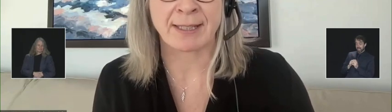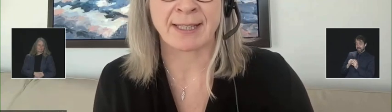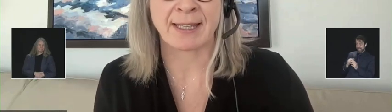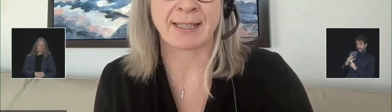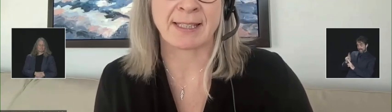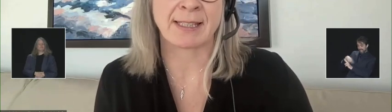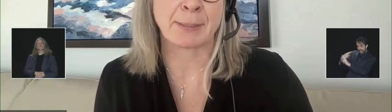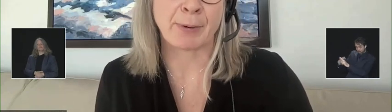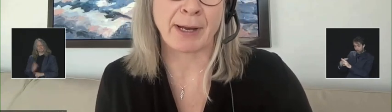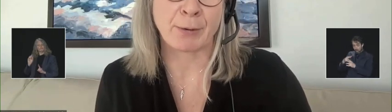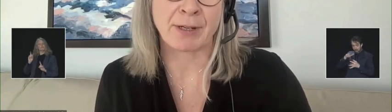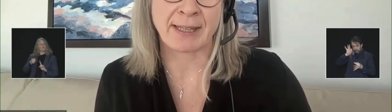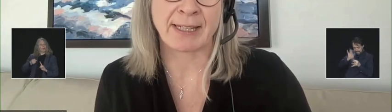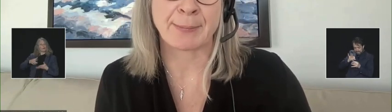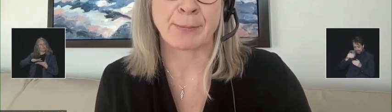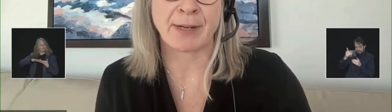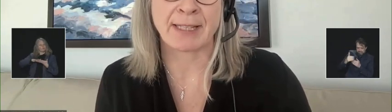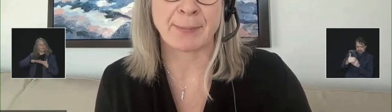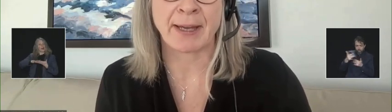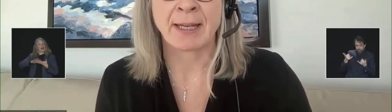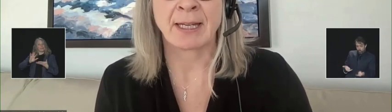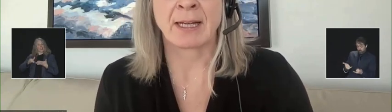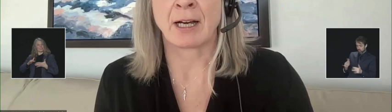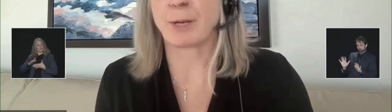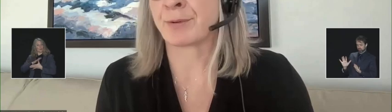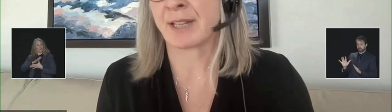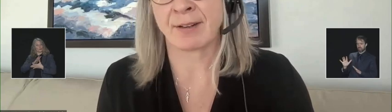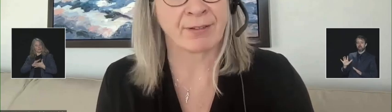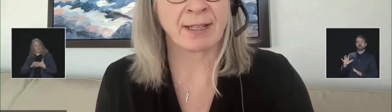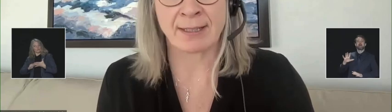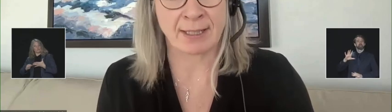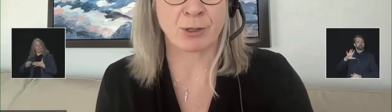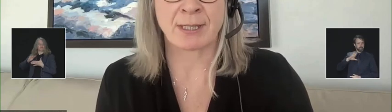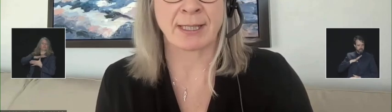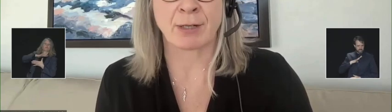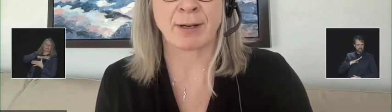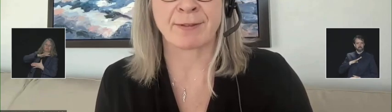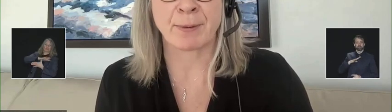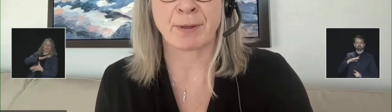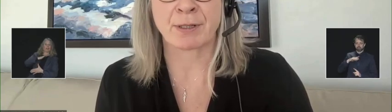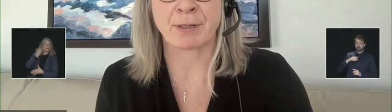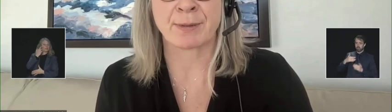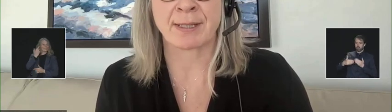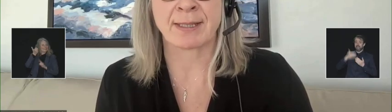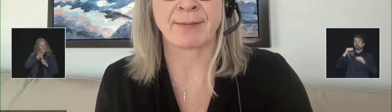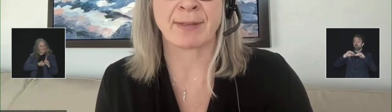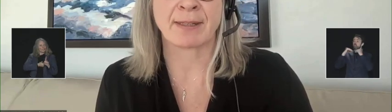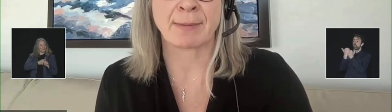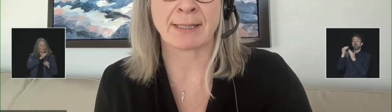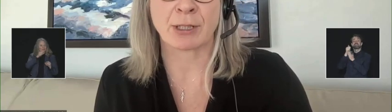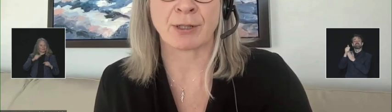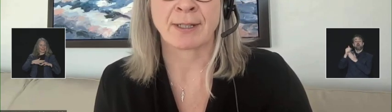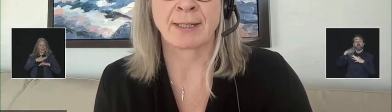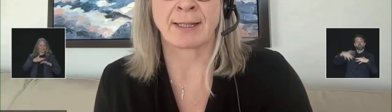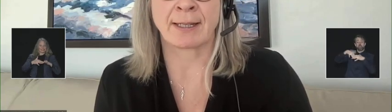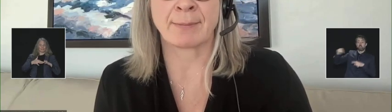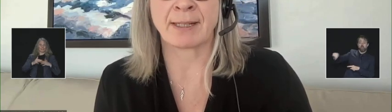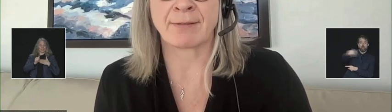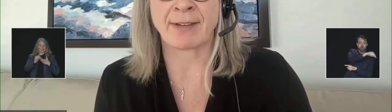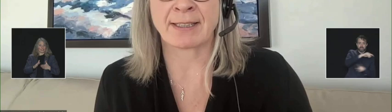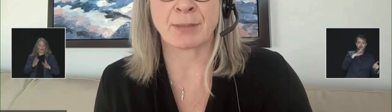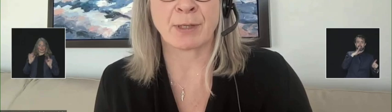that other than to say that this is a priority that has been raised by almost every Indigenous leader I've spoken to since I've been the minister.